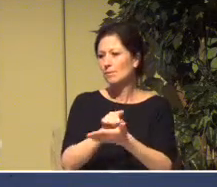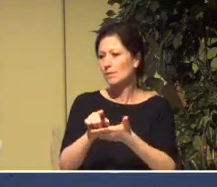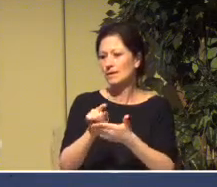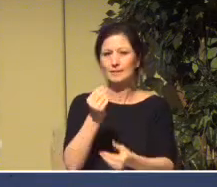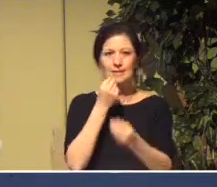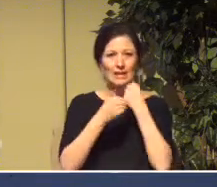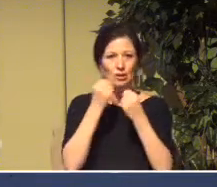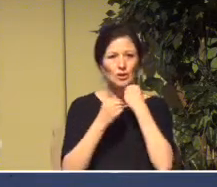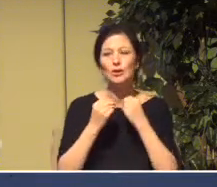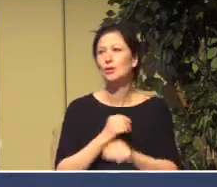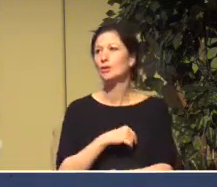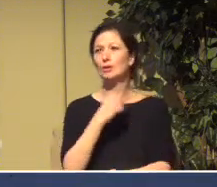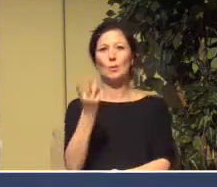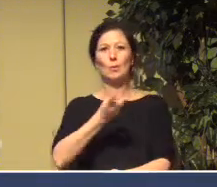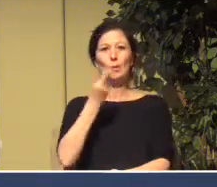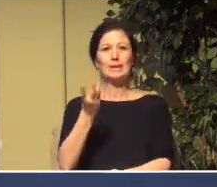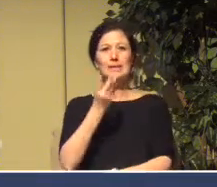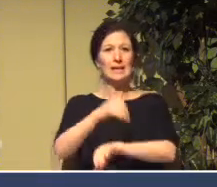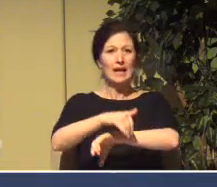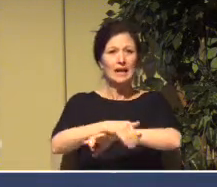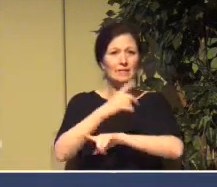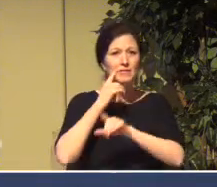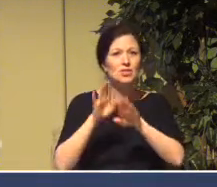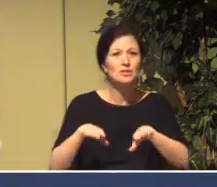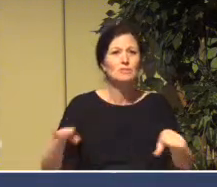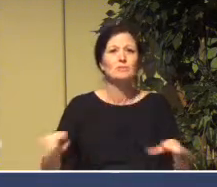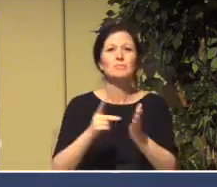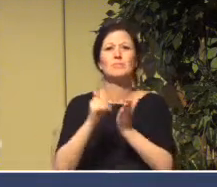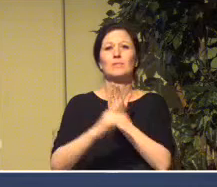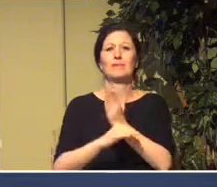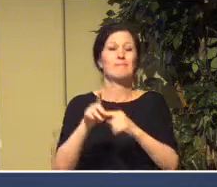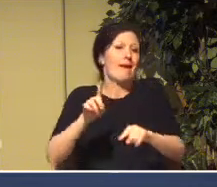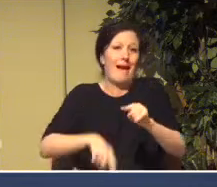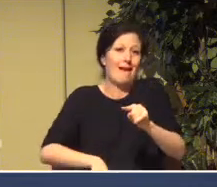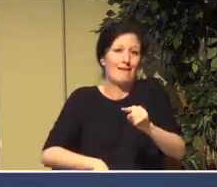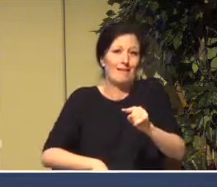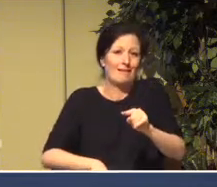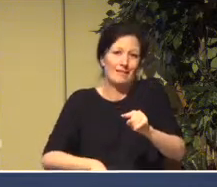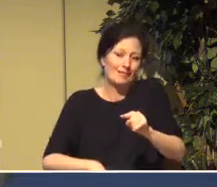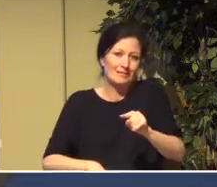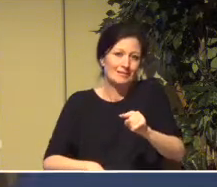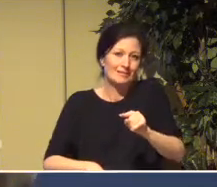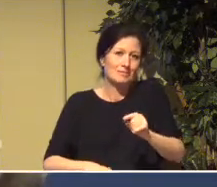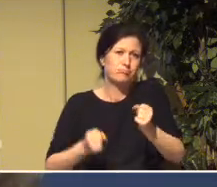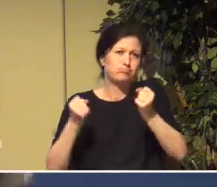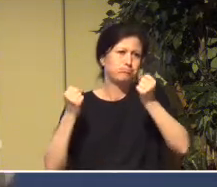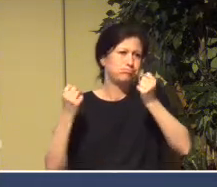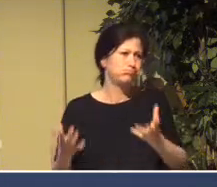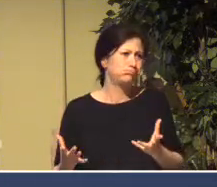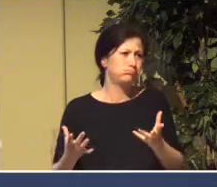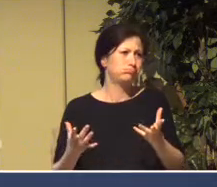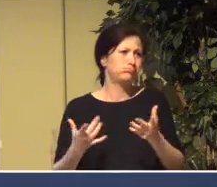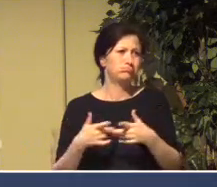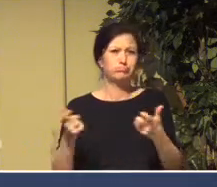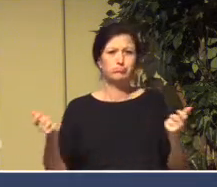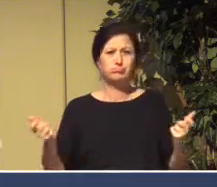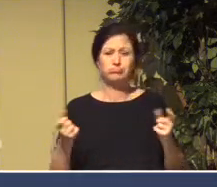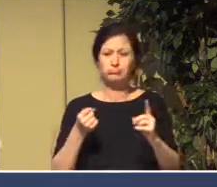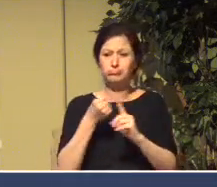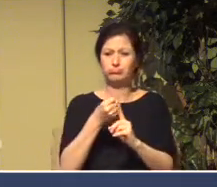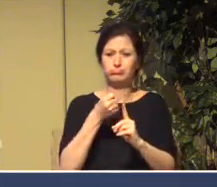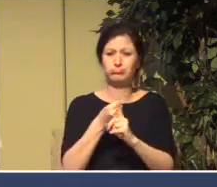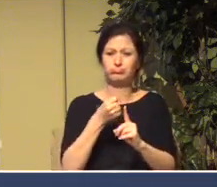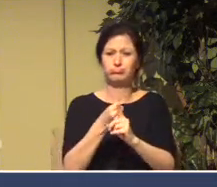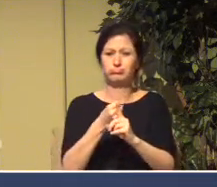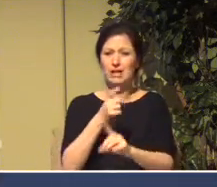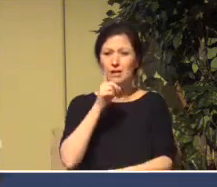on Wednesday nights for pioneers or other times for various ministries. And there are a lot of things that are hard then in people's lives and struggle with